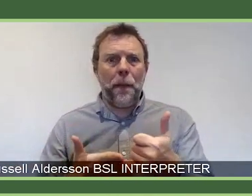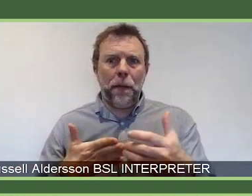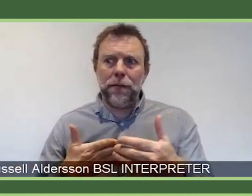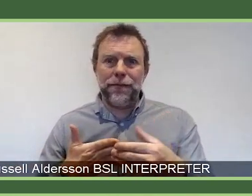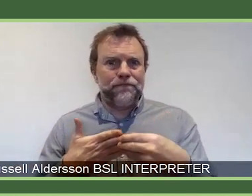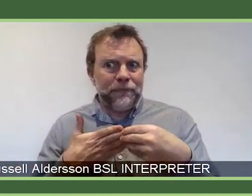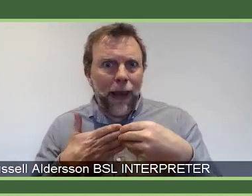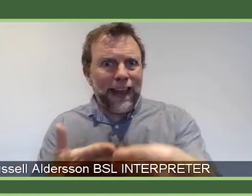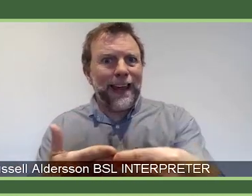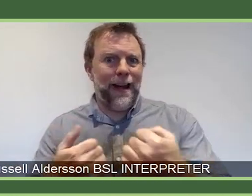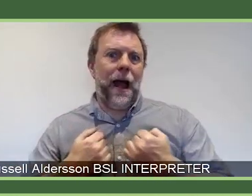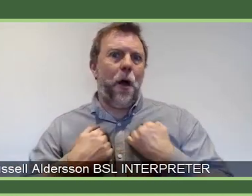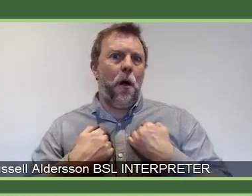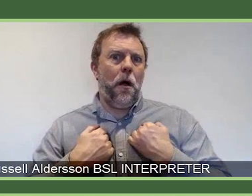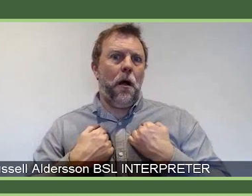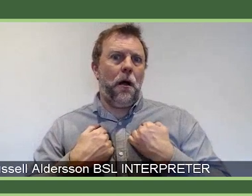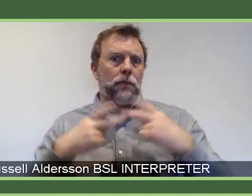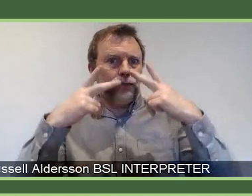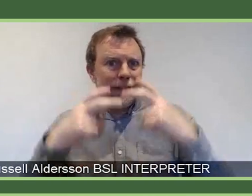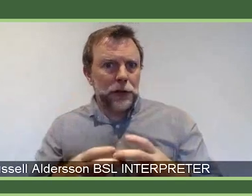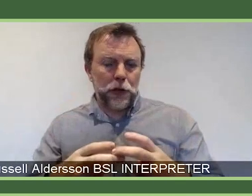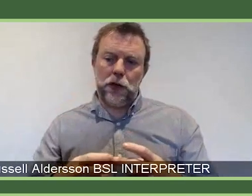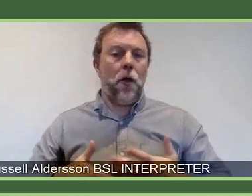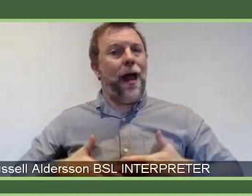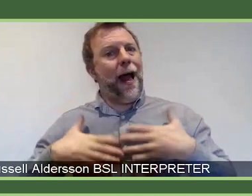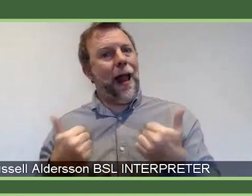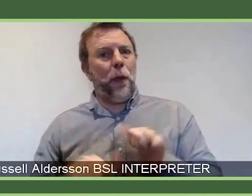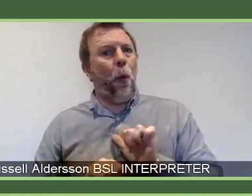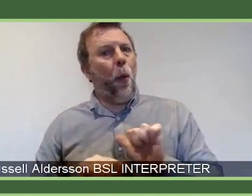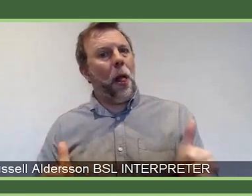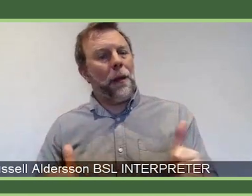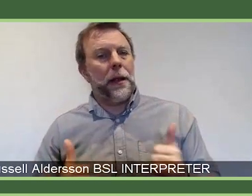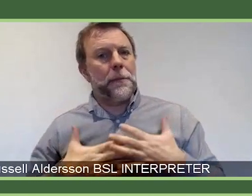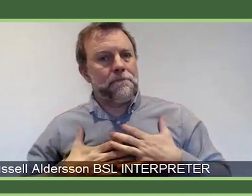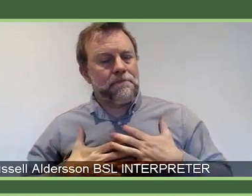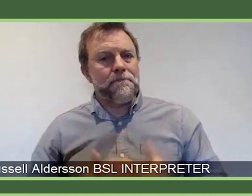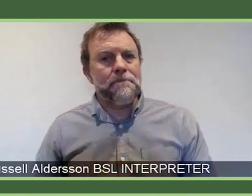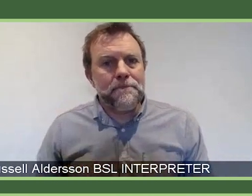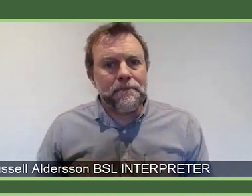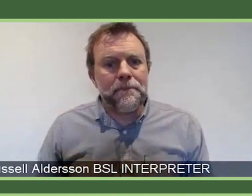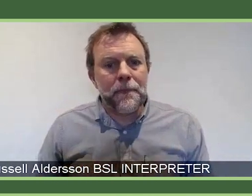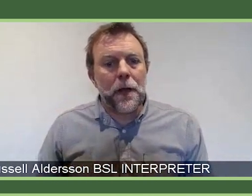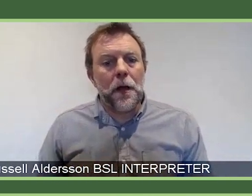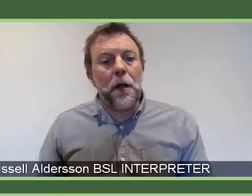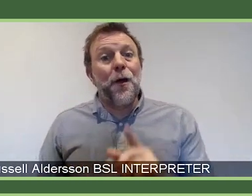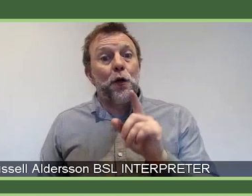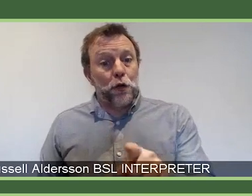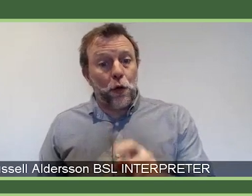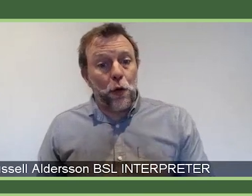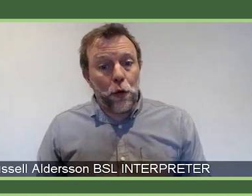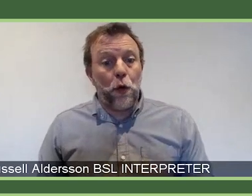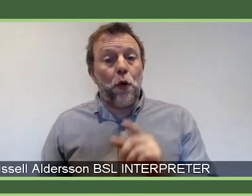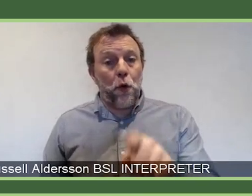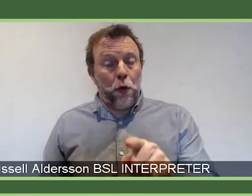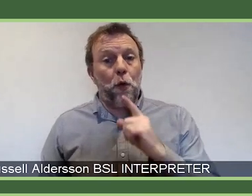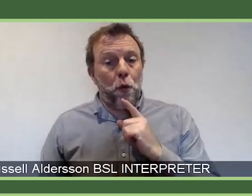biology and of health and wellbeing. So, I think this has implications for translational research in